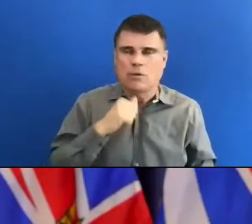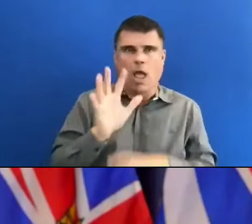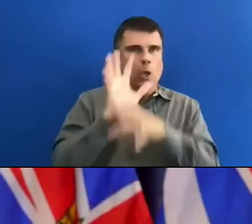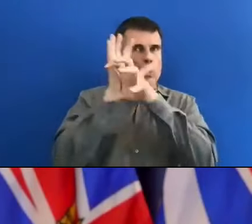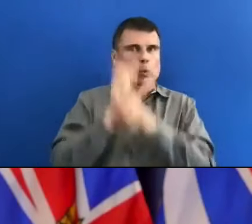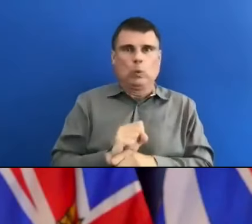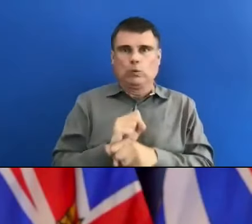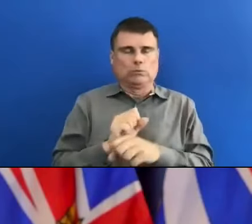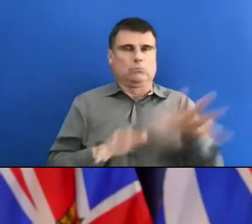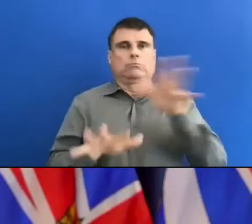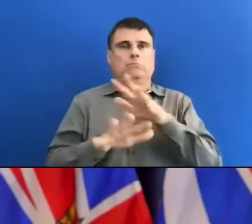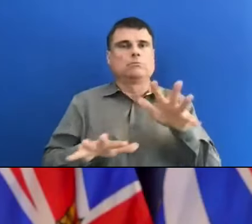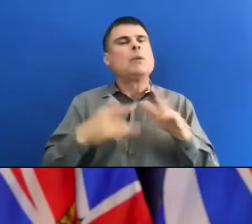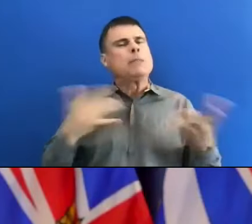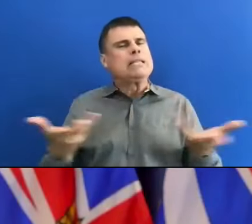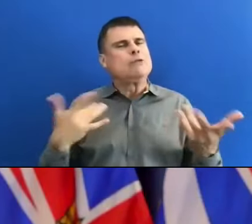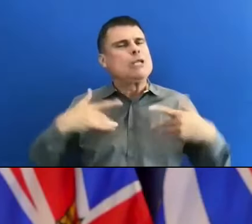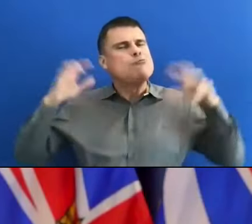Follow-up, Lisa?